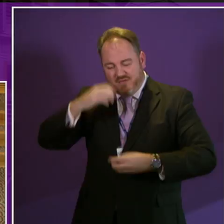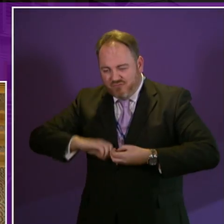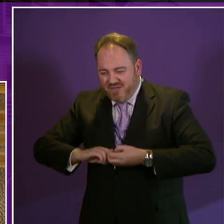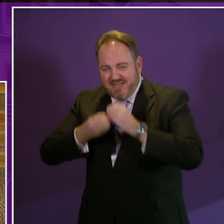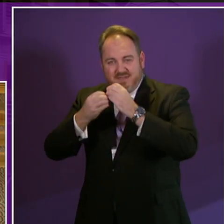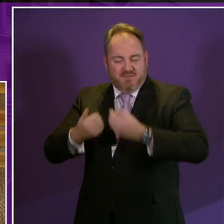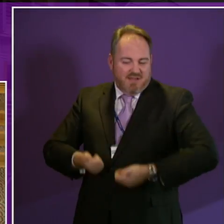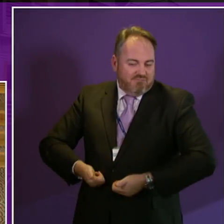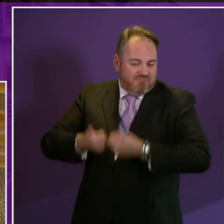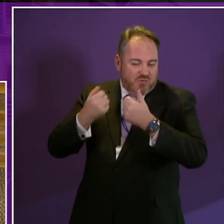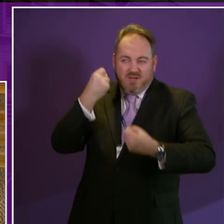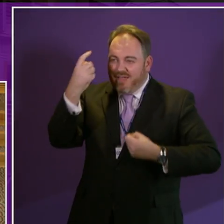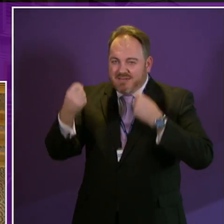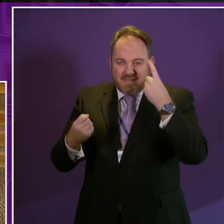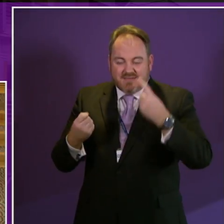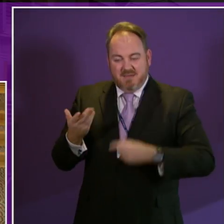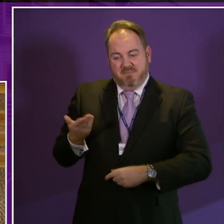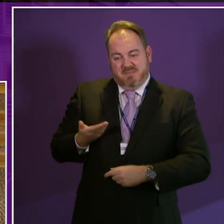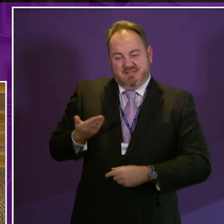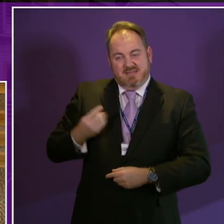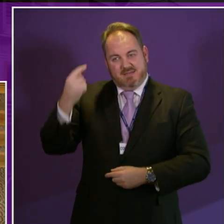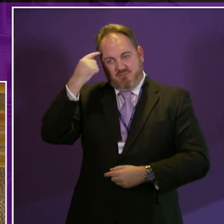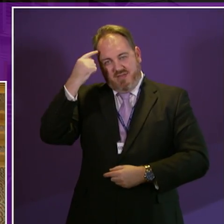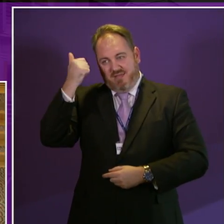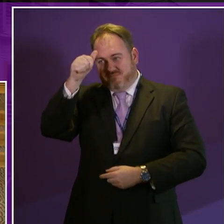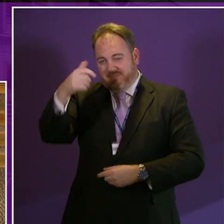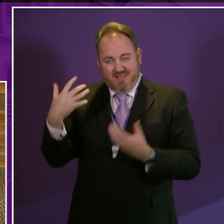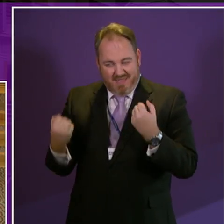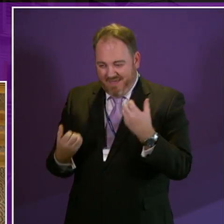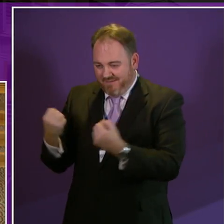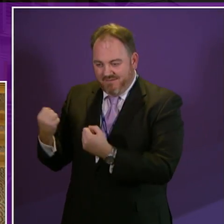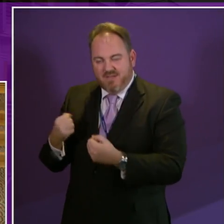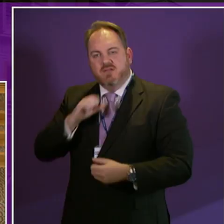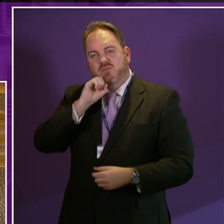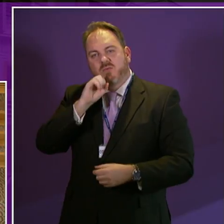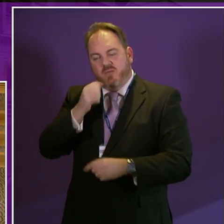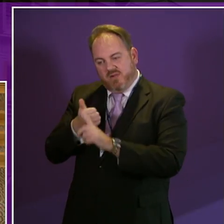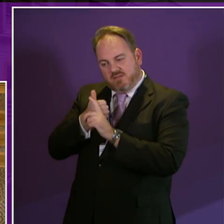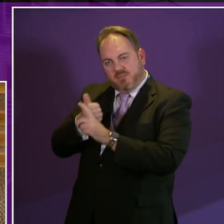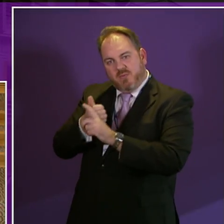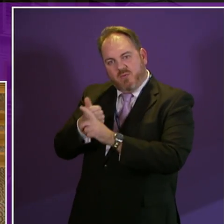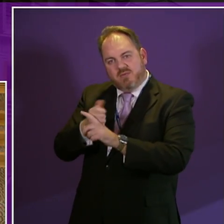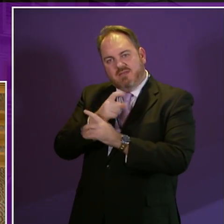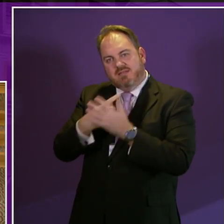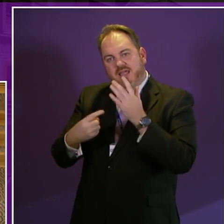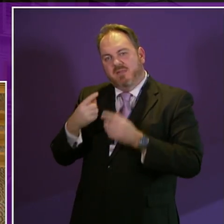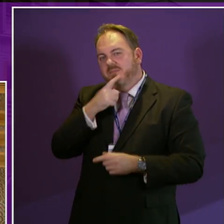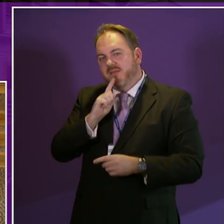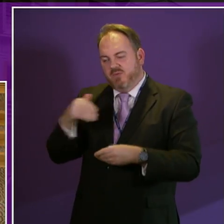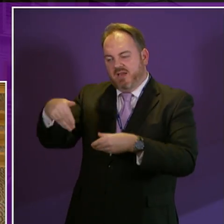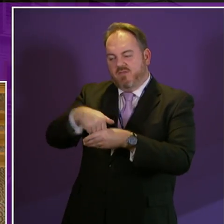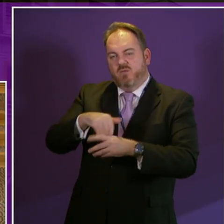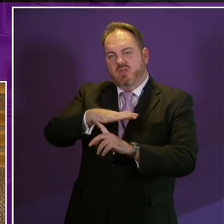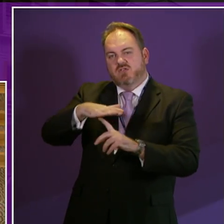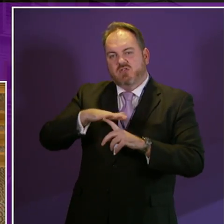good ideas and business brains so we will stimulate more pre-start activity for social enterprise and provide support